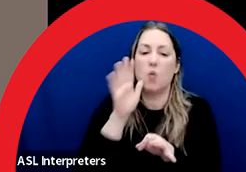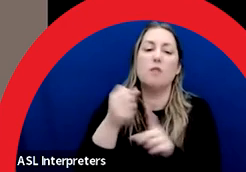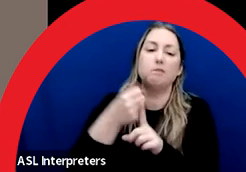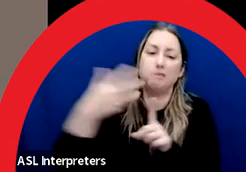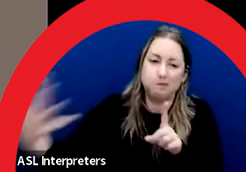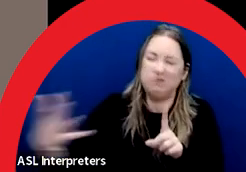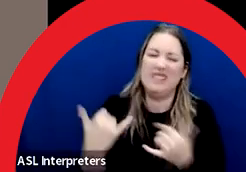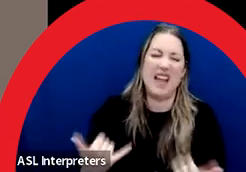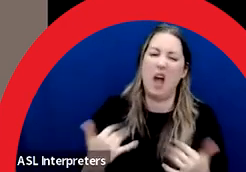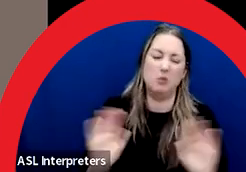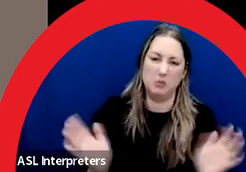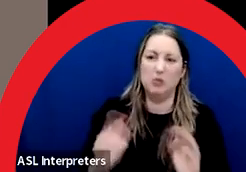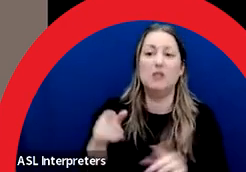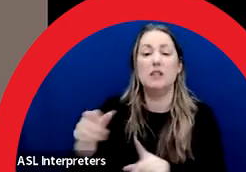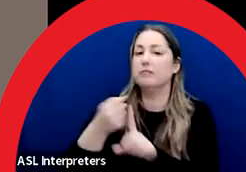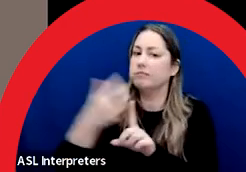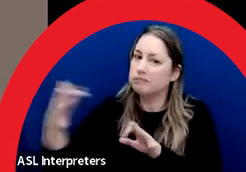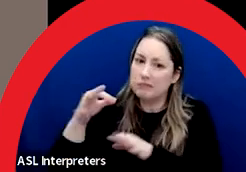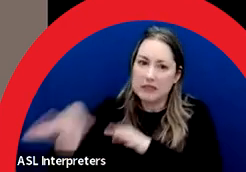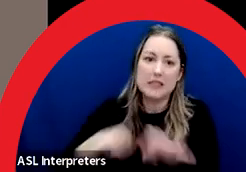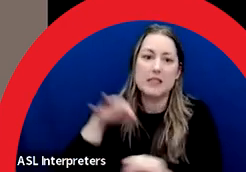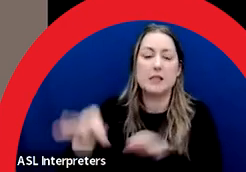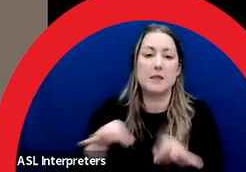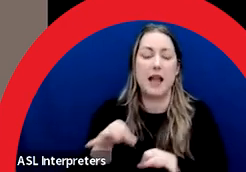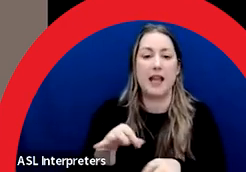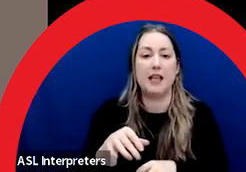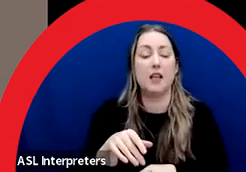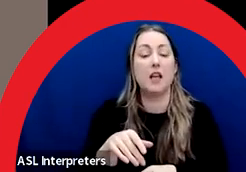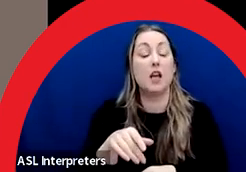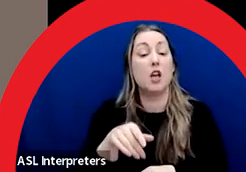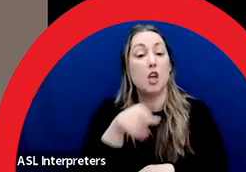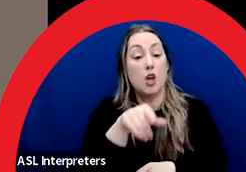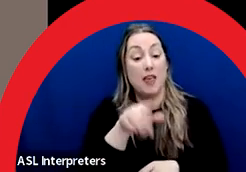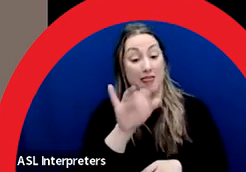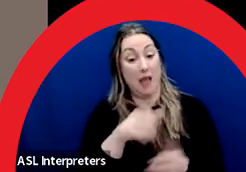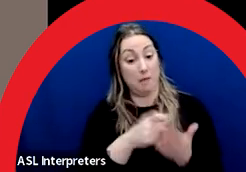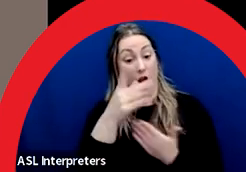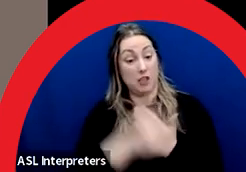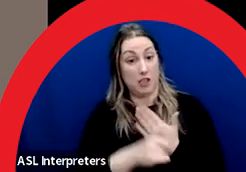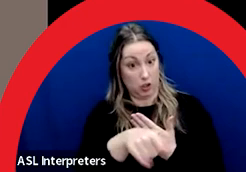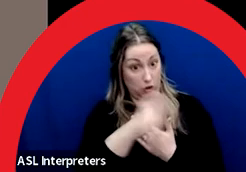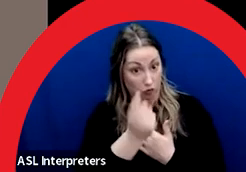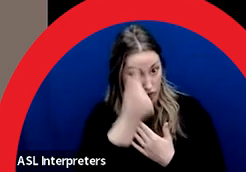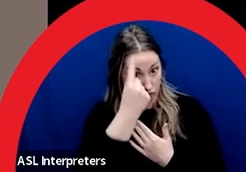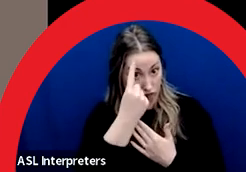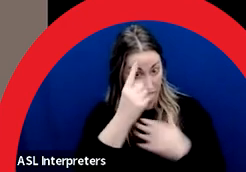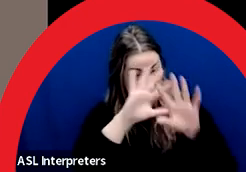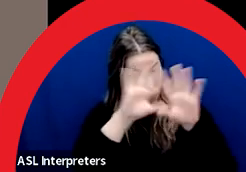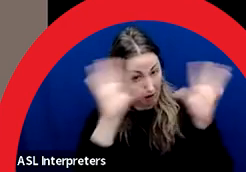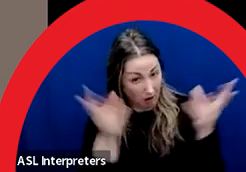The evaluation criteria includes your understanding of the project, your project experience,